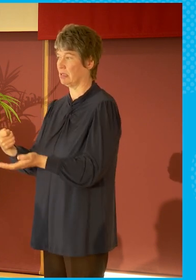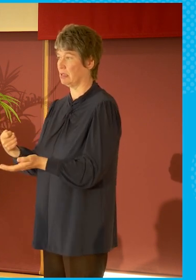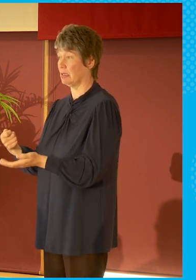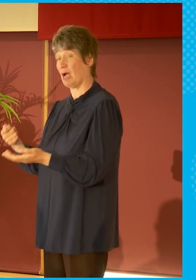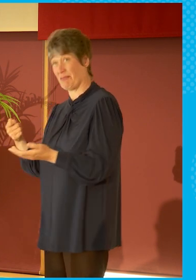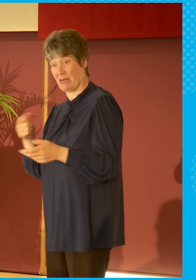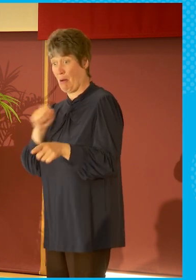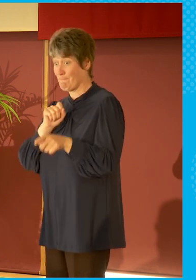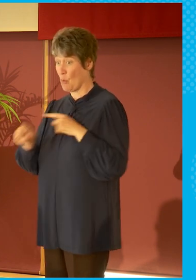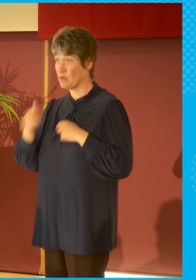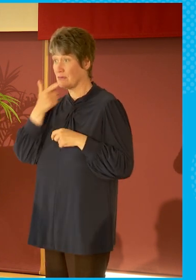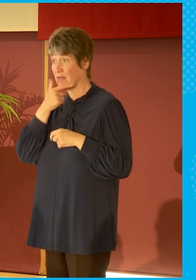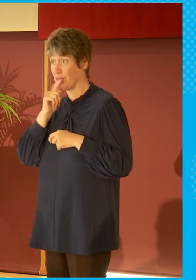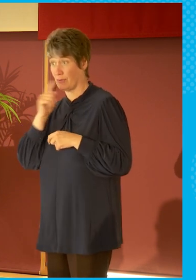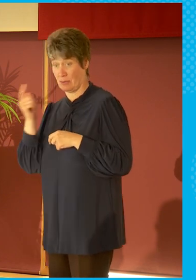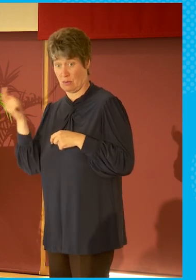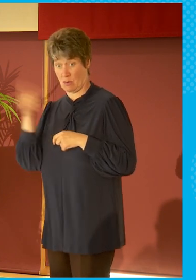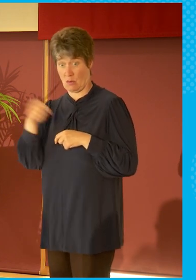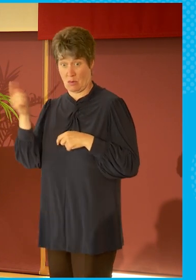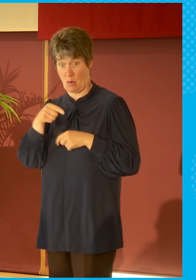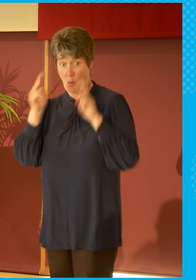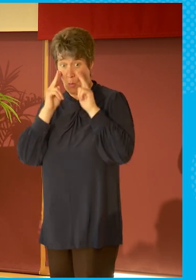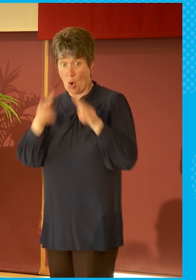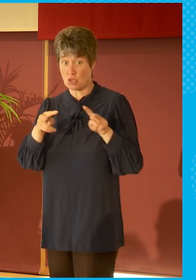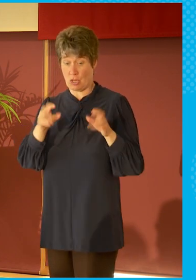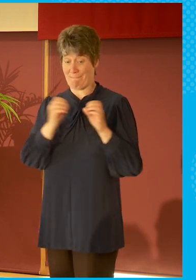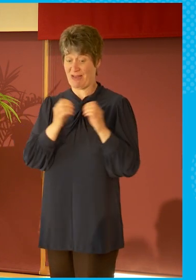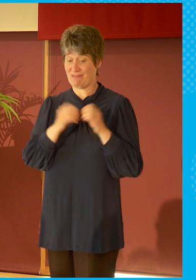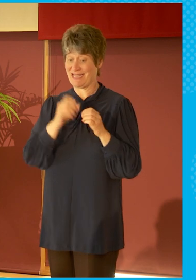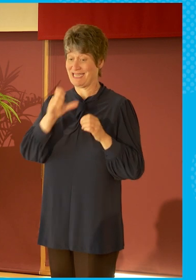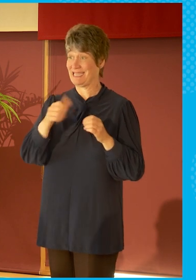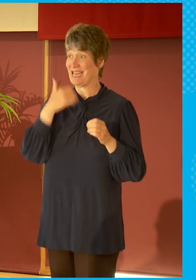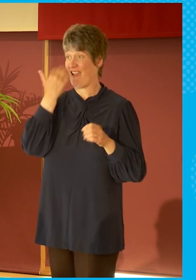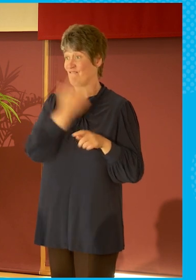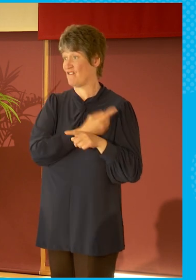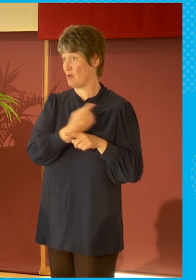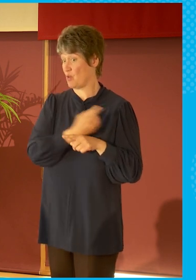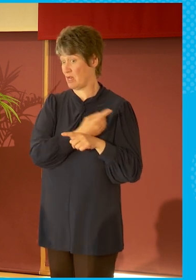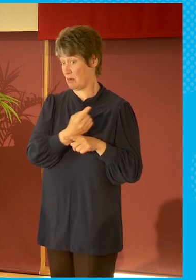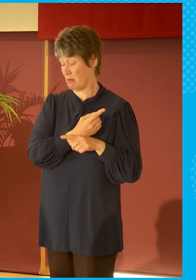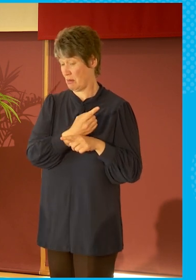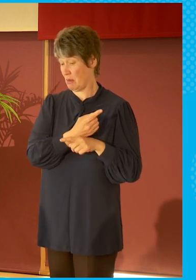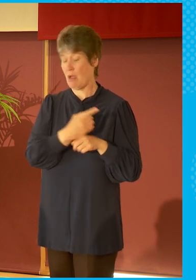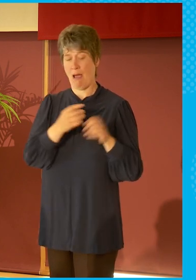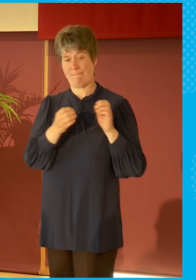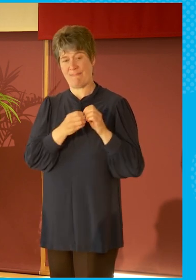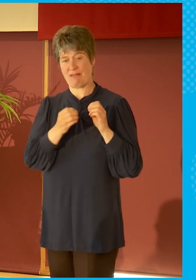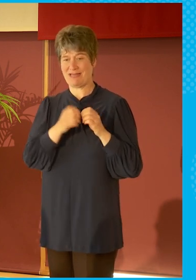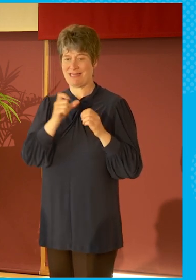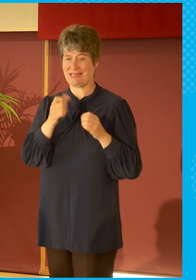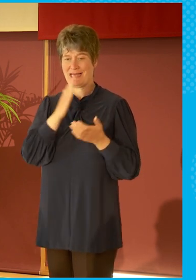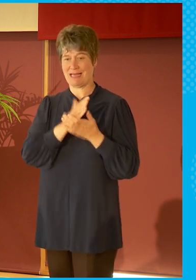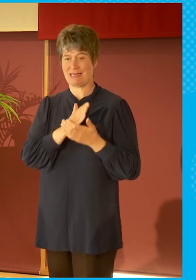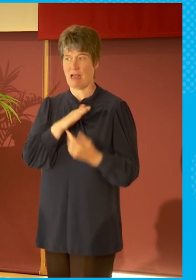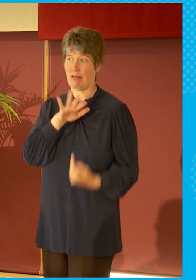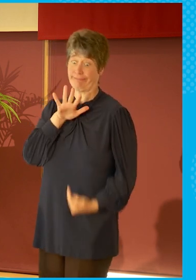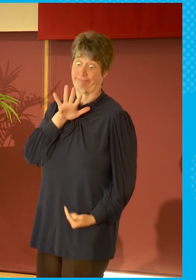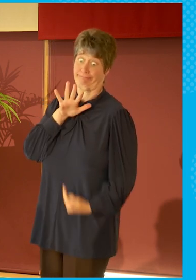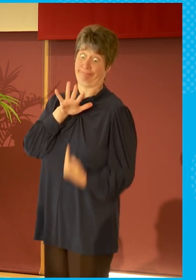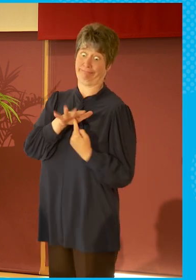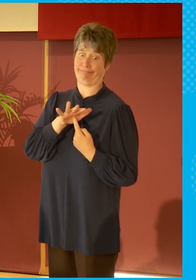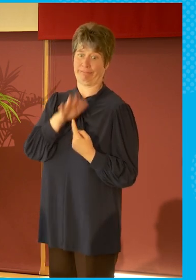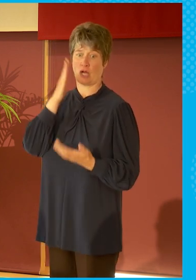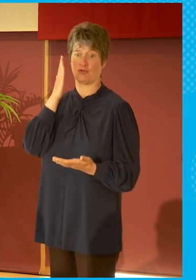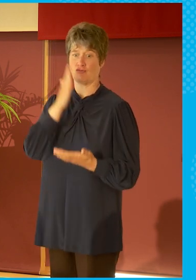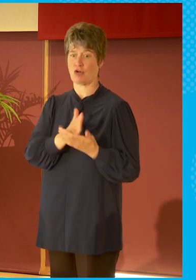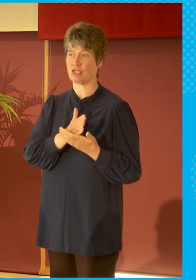come to the BBC every week in Scotland for, for all sorts of things. And the BBC is now the most trusted news brand in the United States